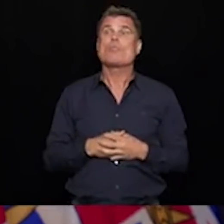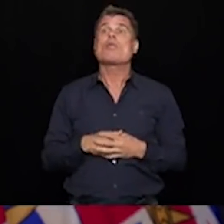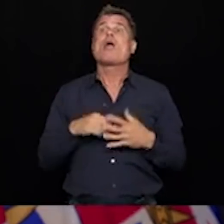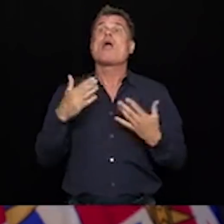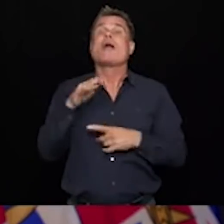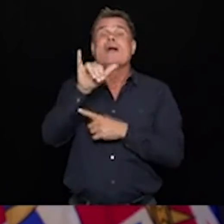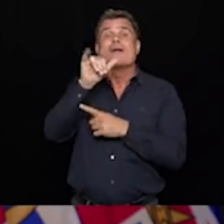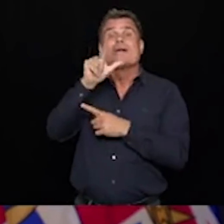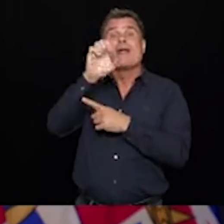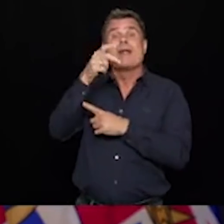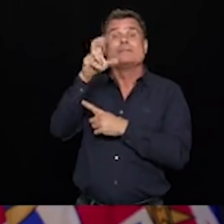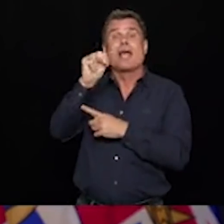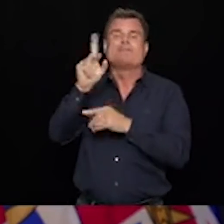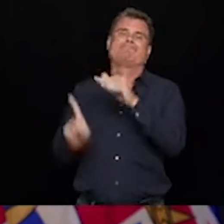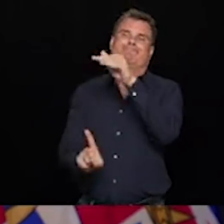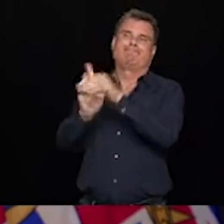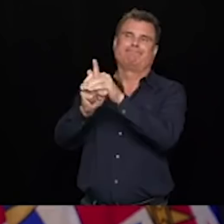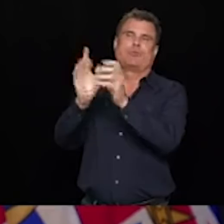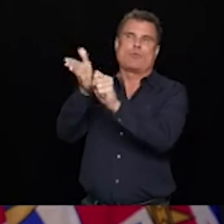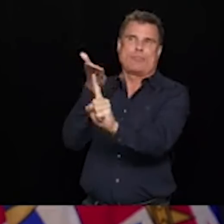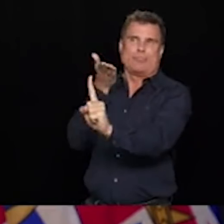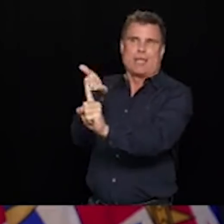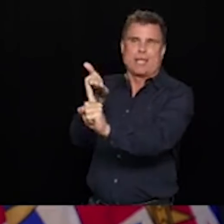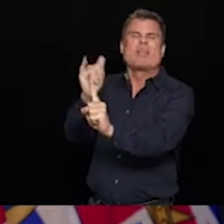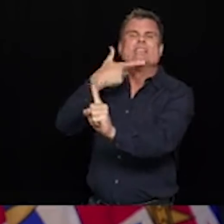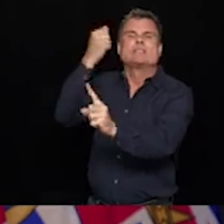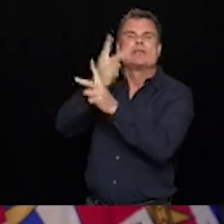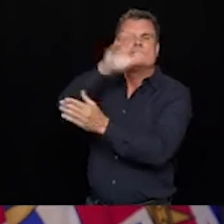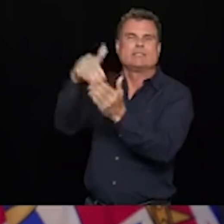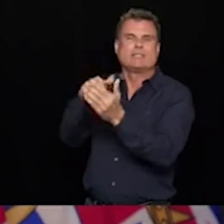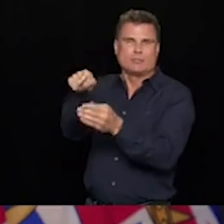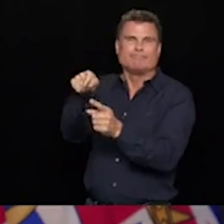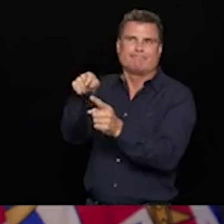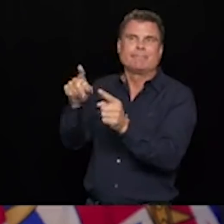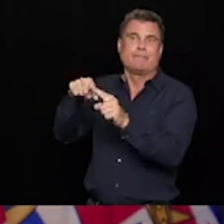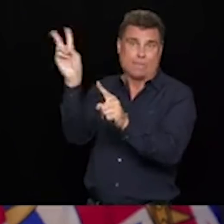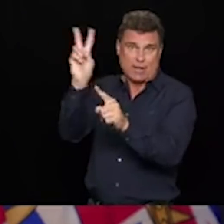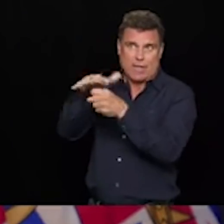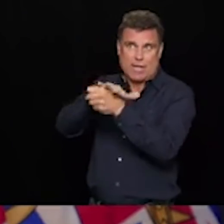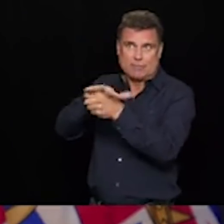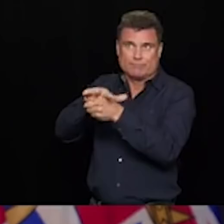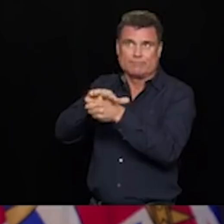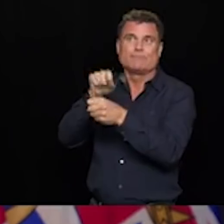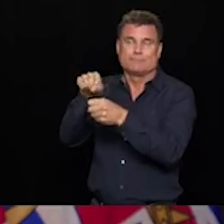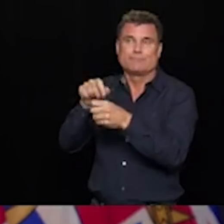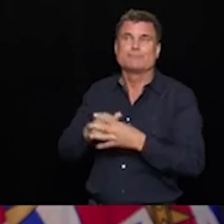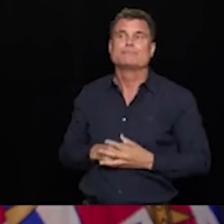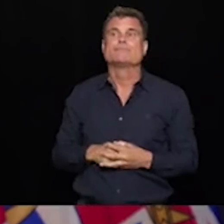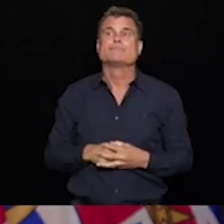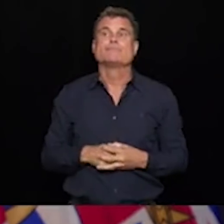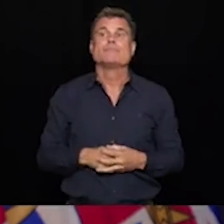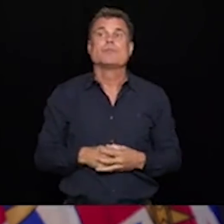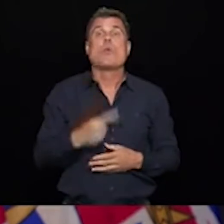a single health care worker has been identified and outbreak protocols have been implemented. And one outbreak has been declared over